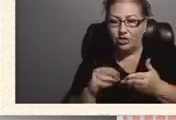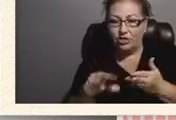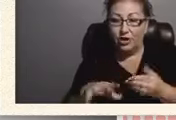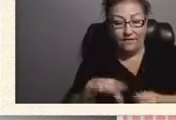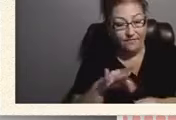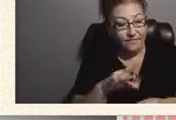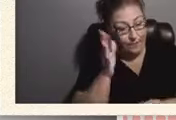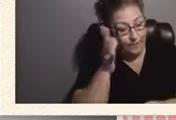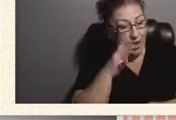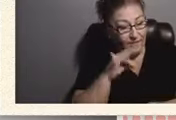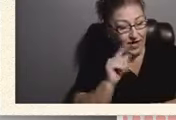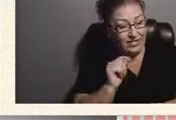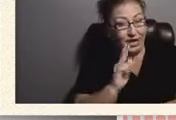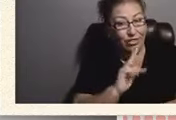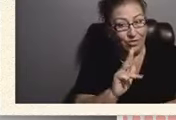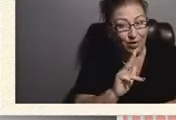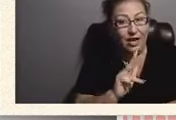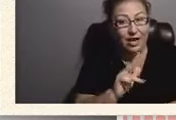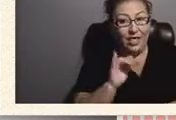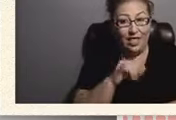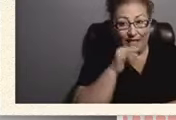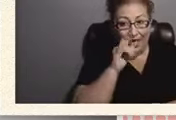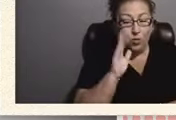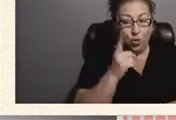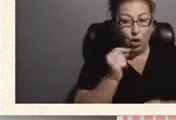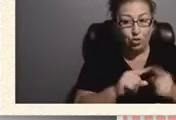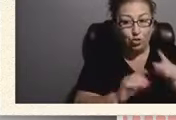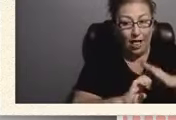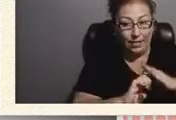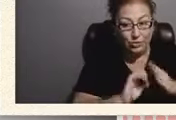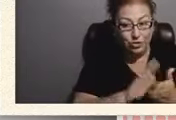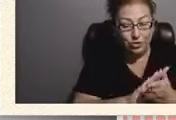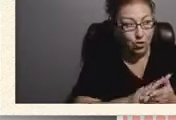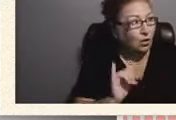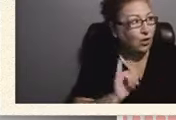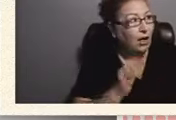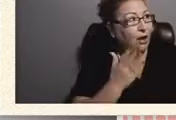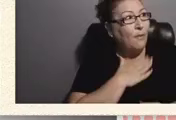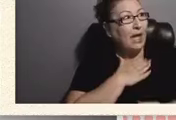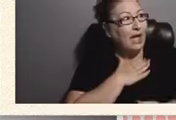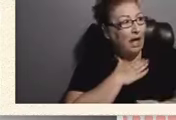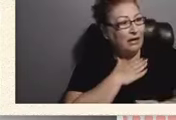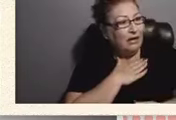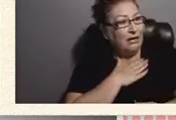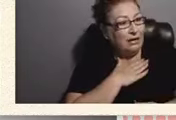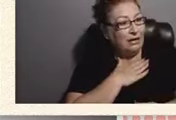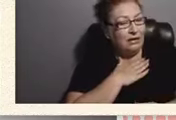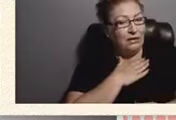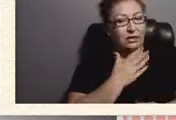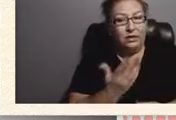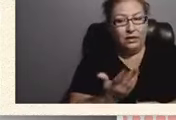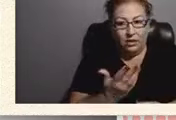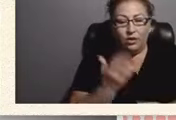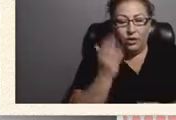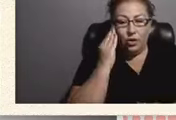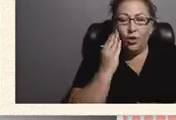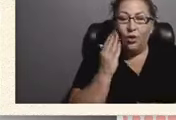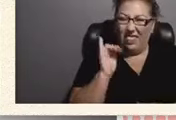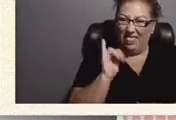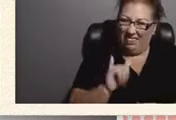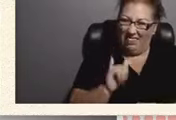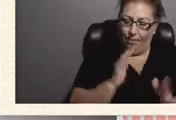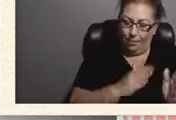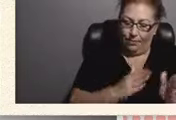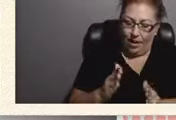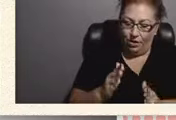to an uh elementary school you're like oh my god you know and in that preparedness in miami